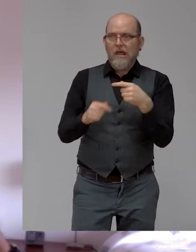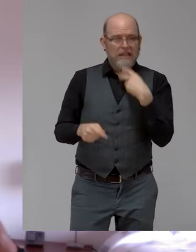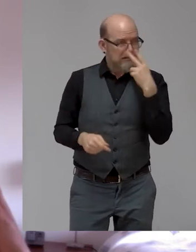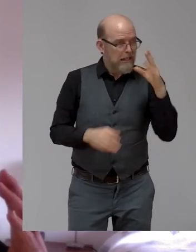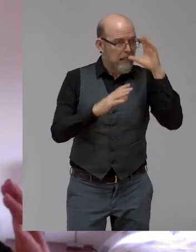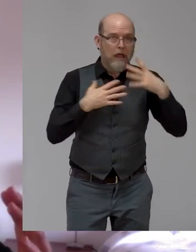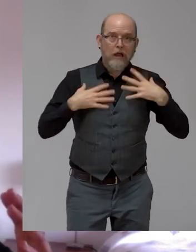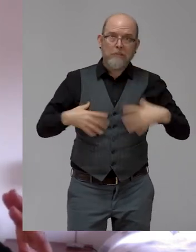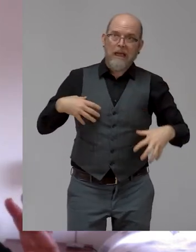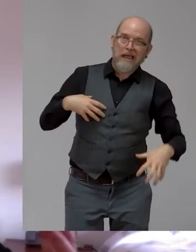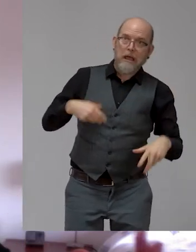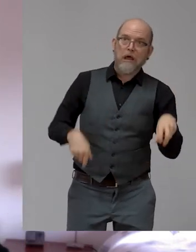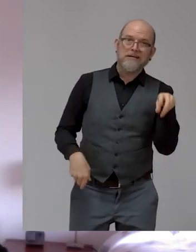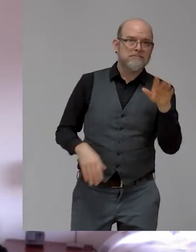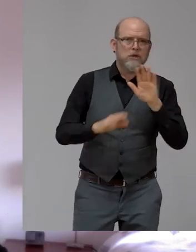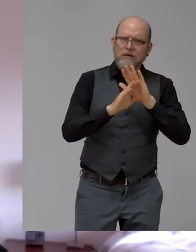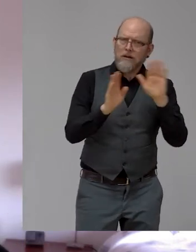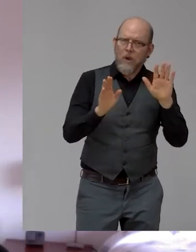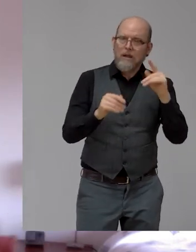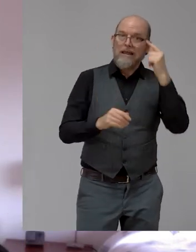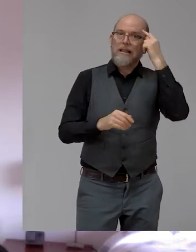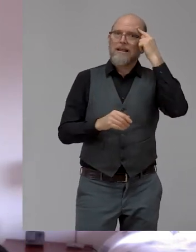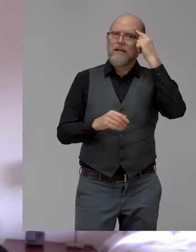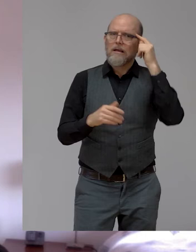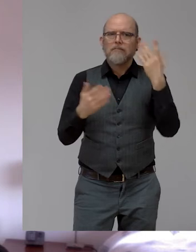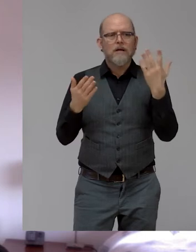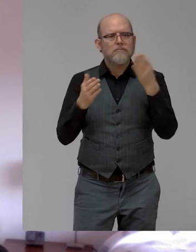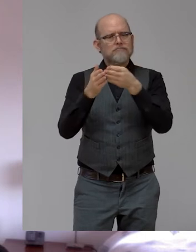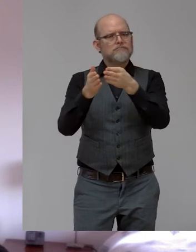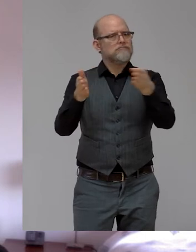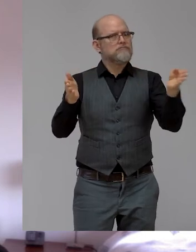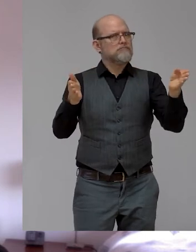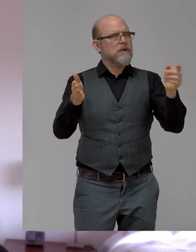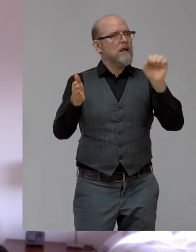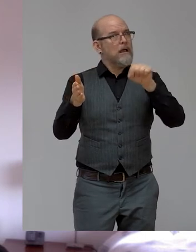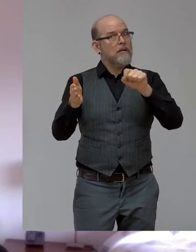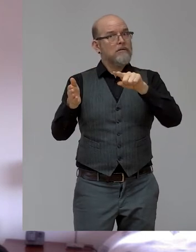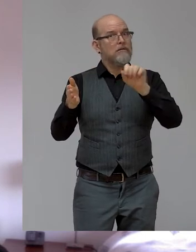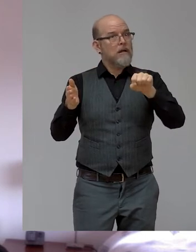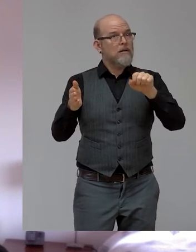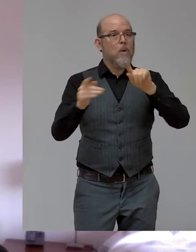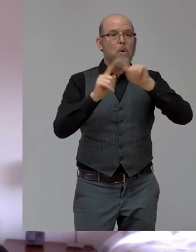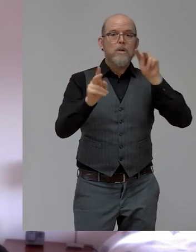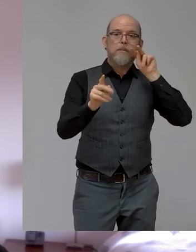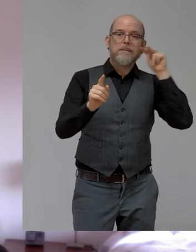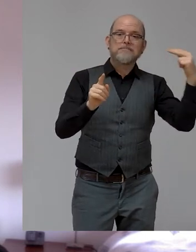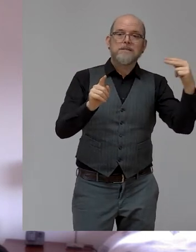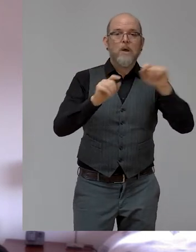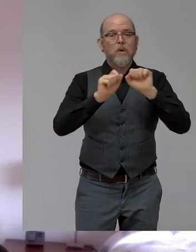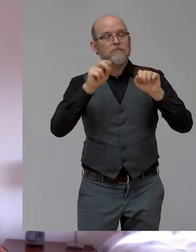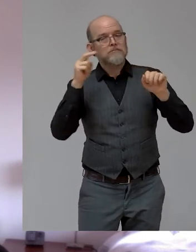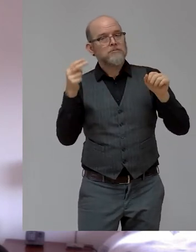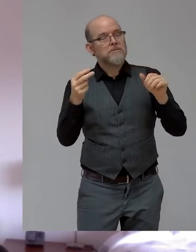you think about it that way, you take a completely different view to this. You don't take it as something which is,